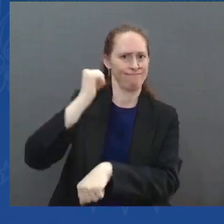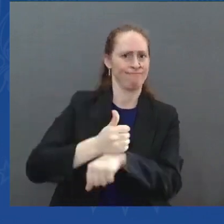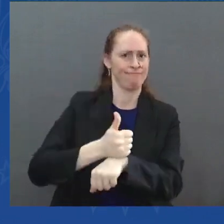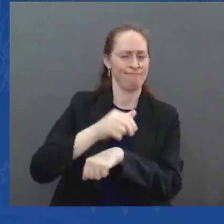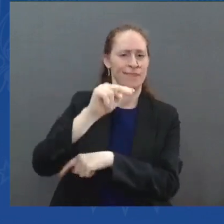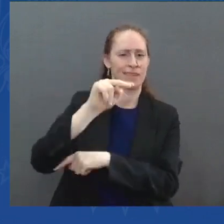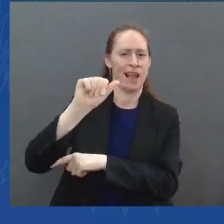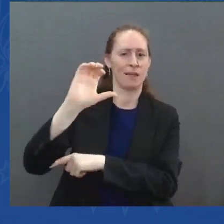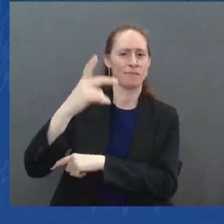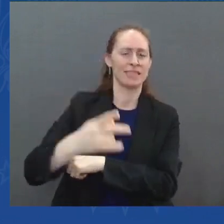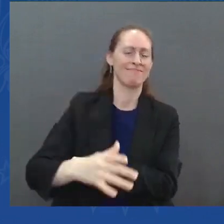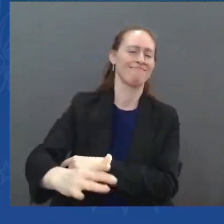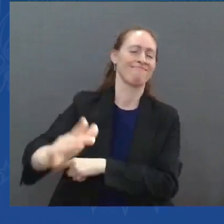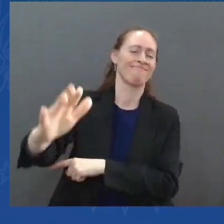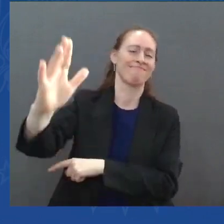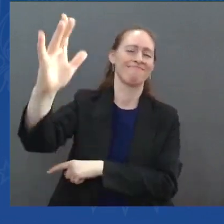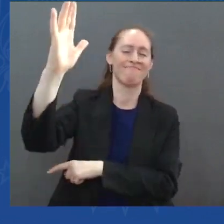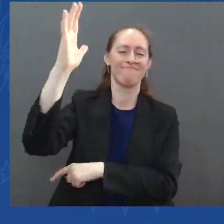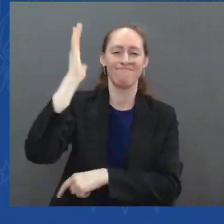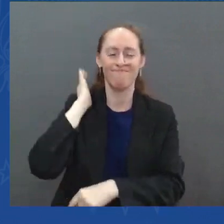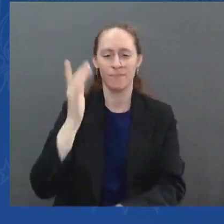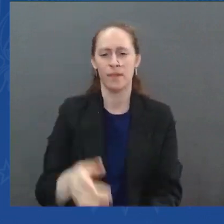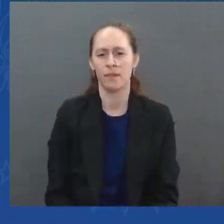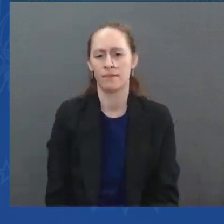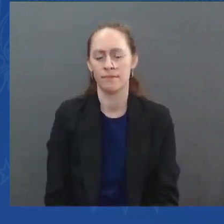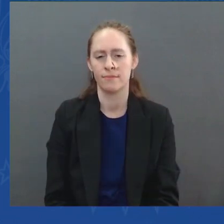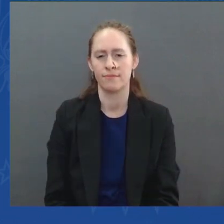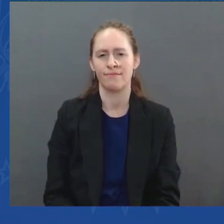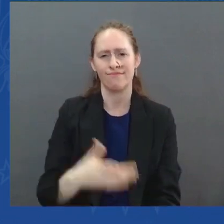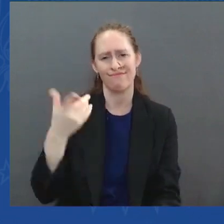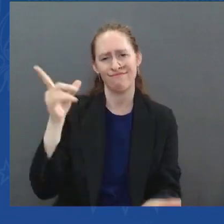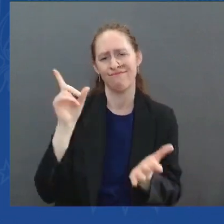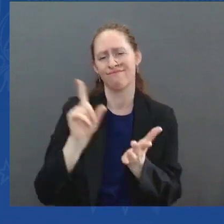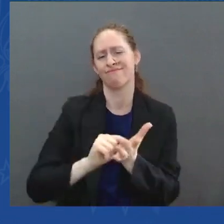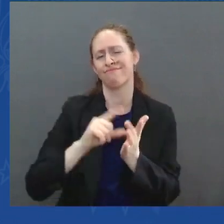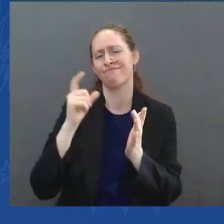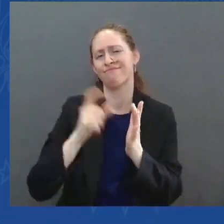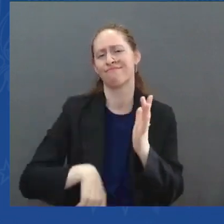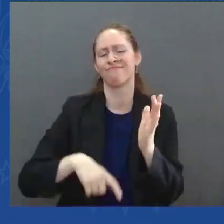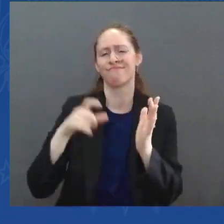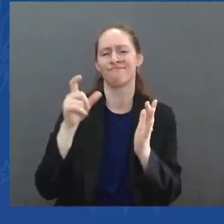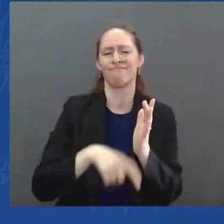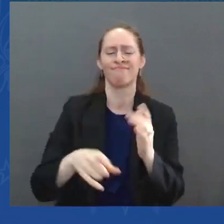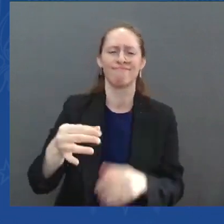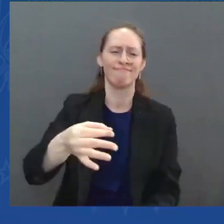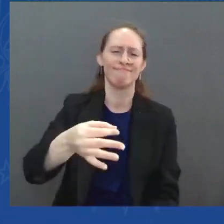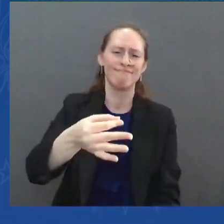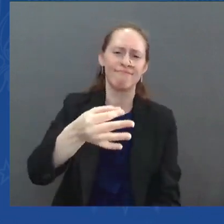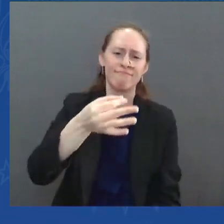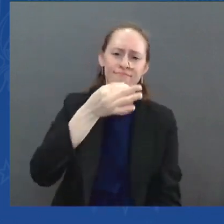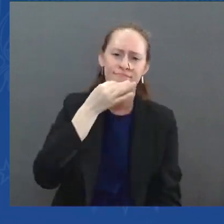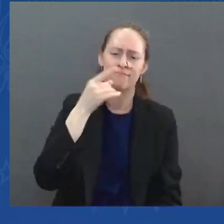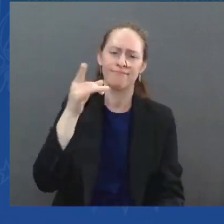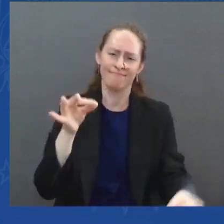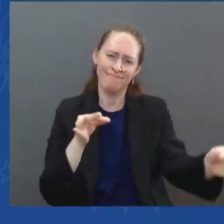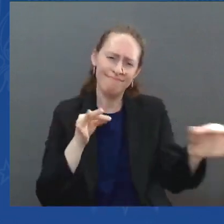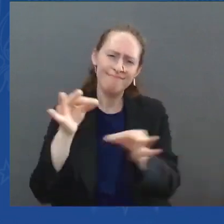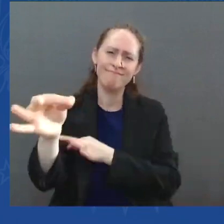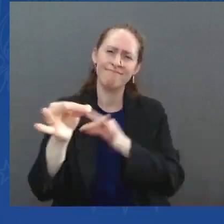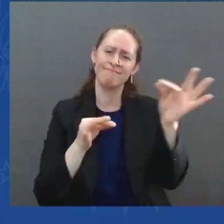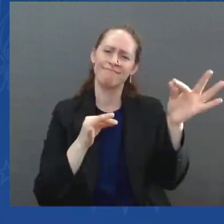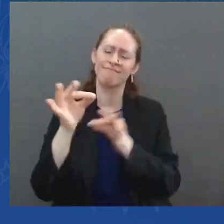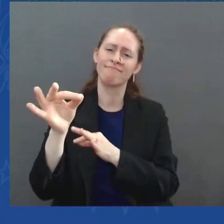gifted writer. She exposed the barbaric nature of lynching as a tool to intimidate and subjugate black